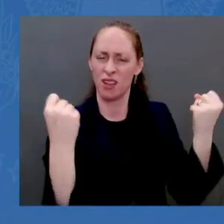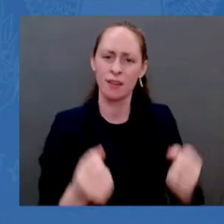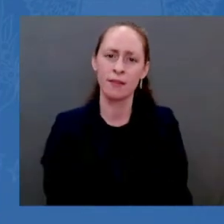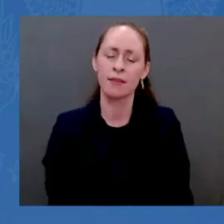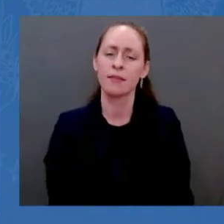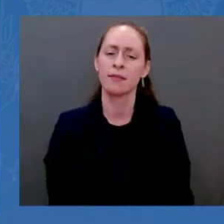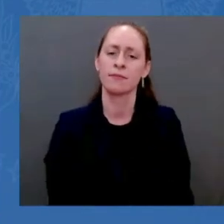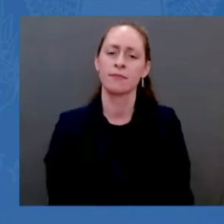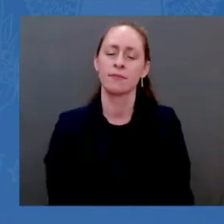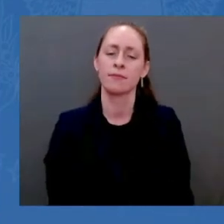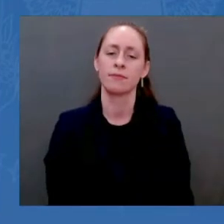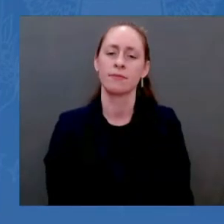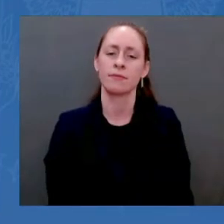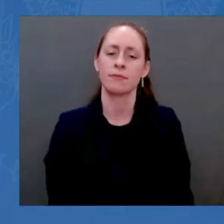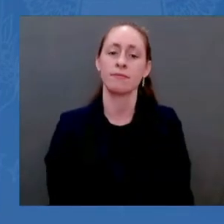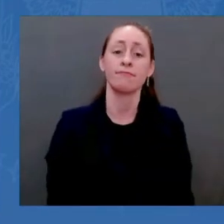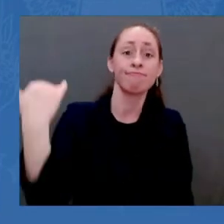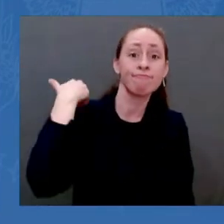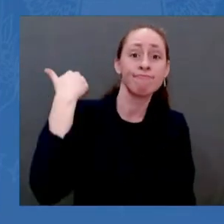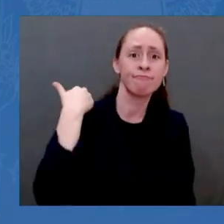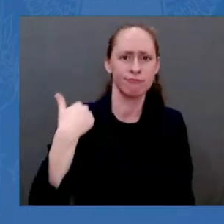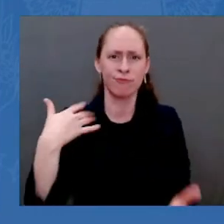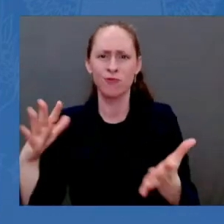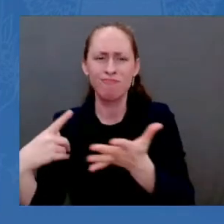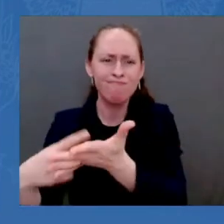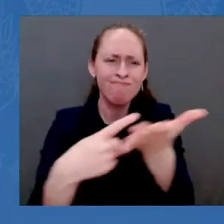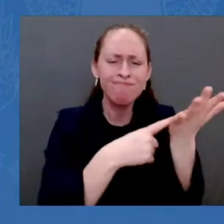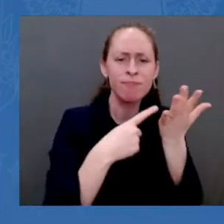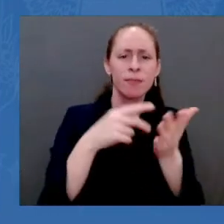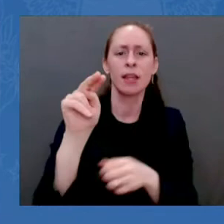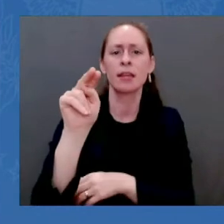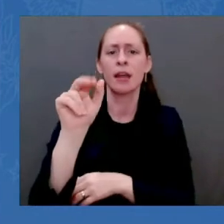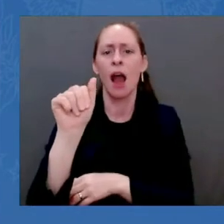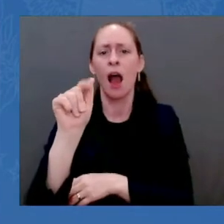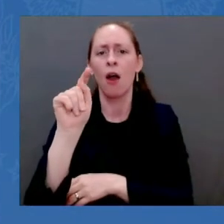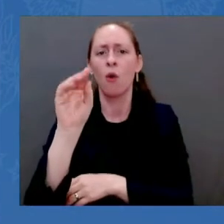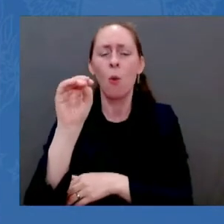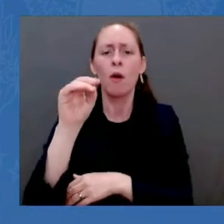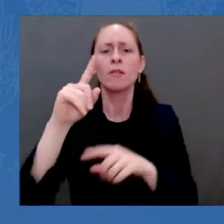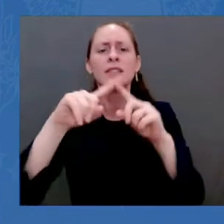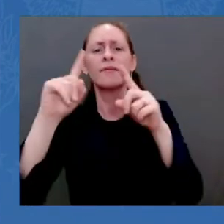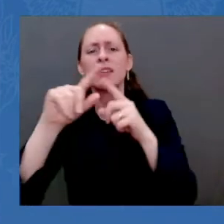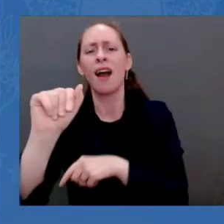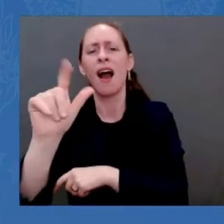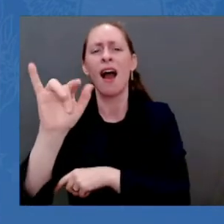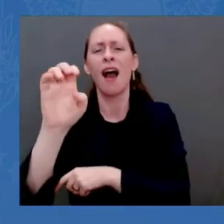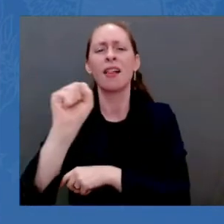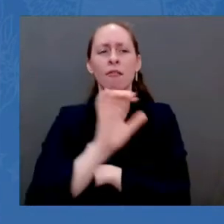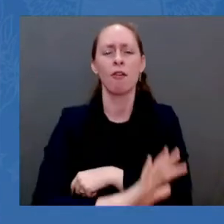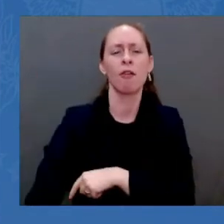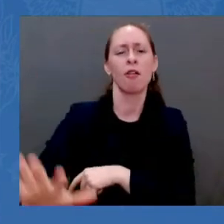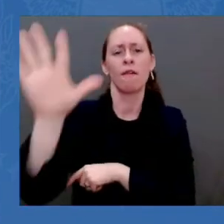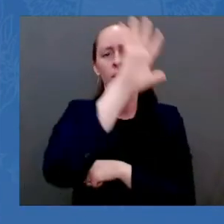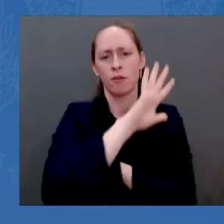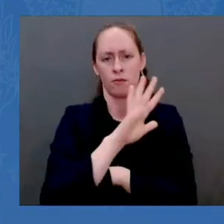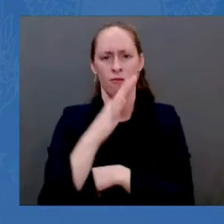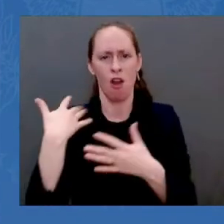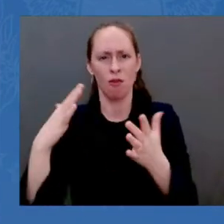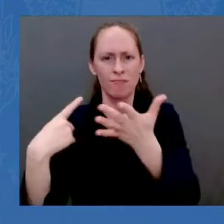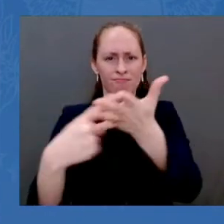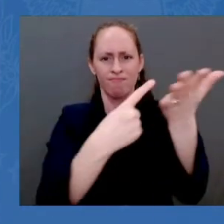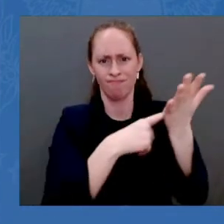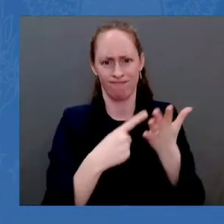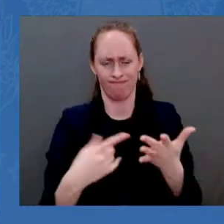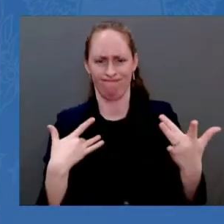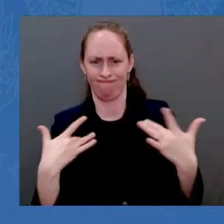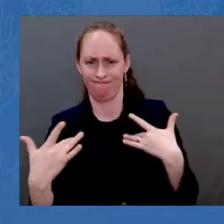and partners in Europe and around the world to prepare that response. We've said all along — and I've told Putin into his face some